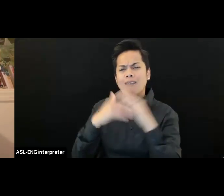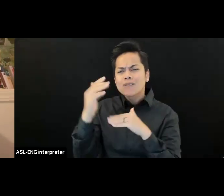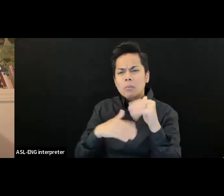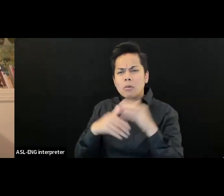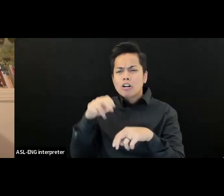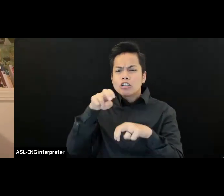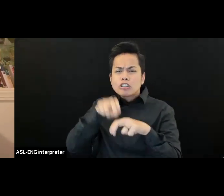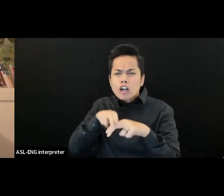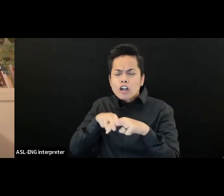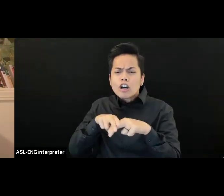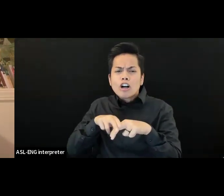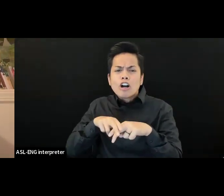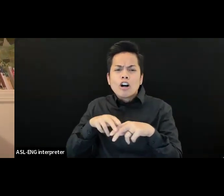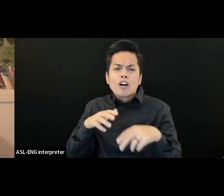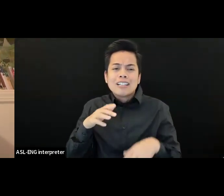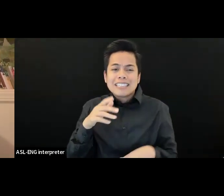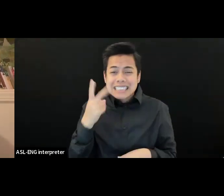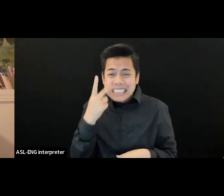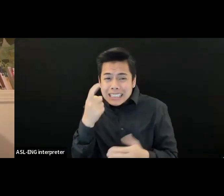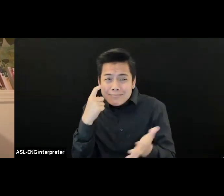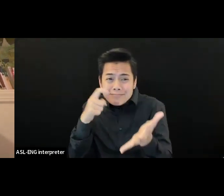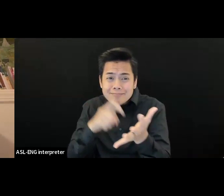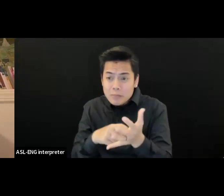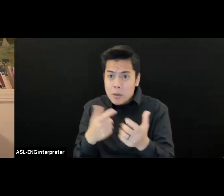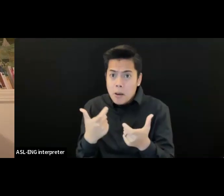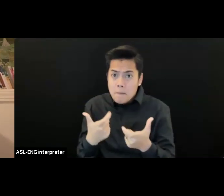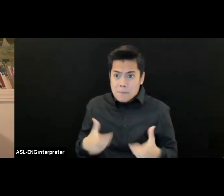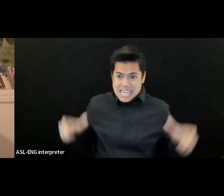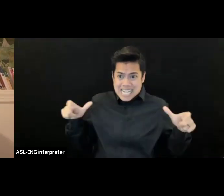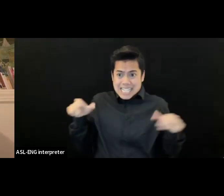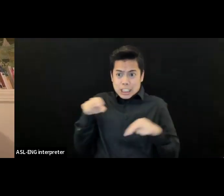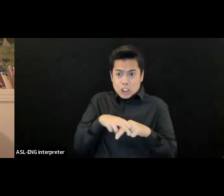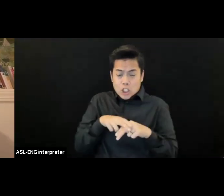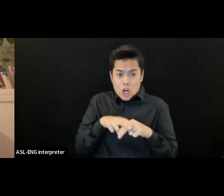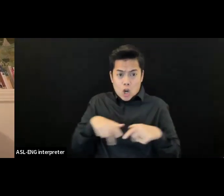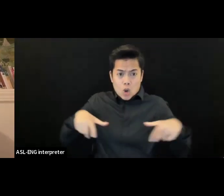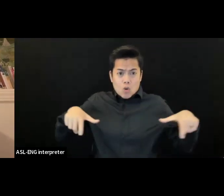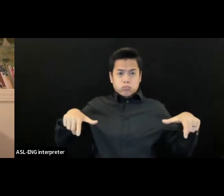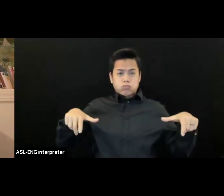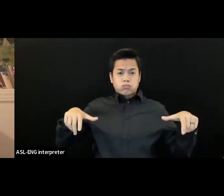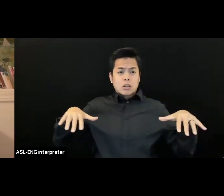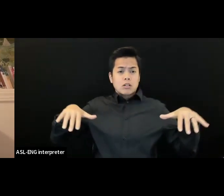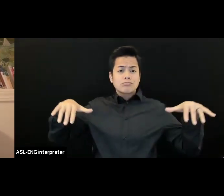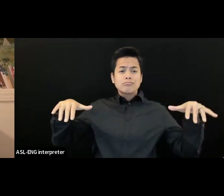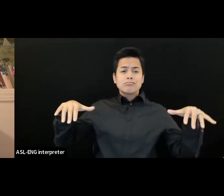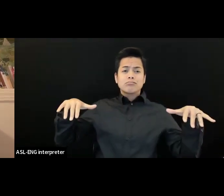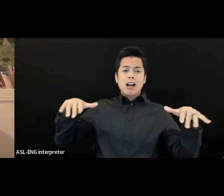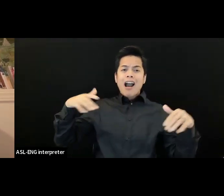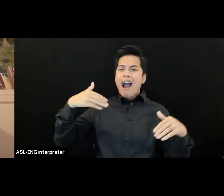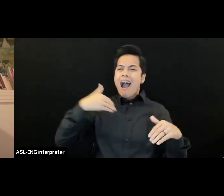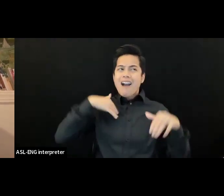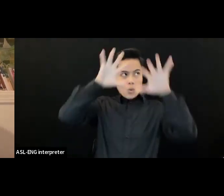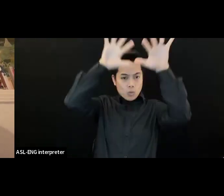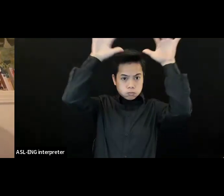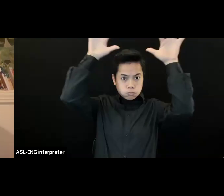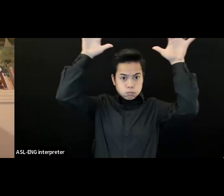of enclosed. It creates a little nook like space. So we'll have a couple of those. And again, with the big plants, and you can kind of